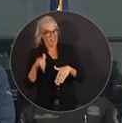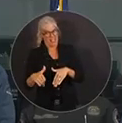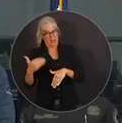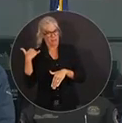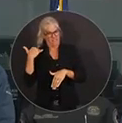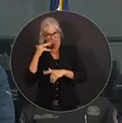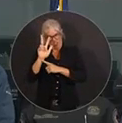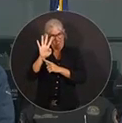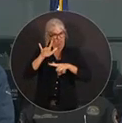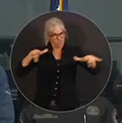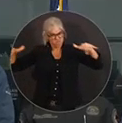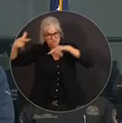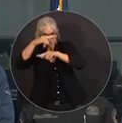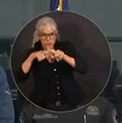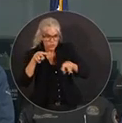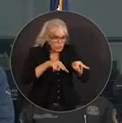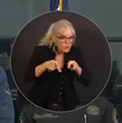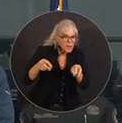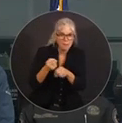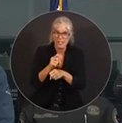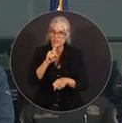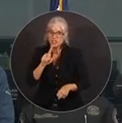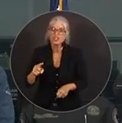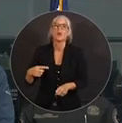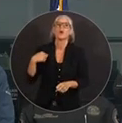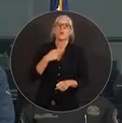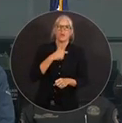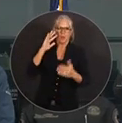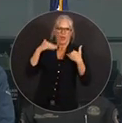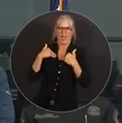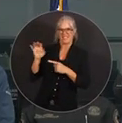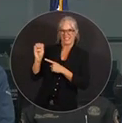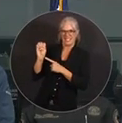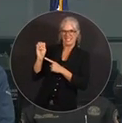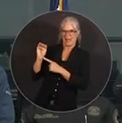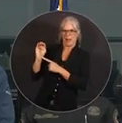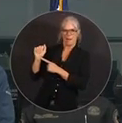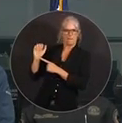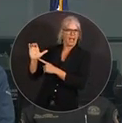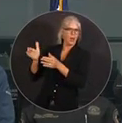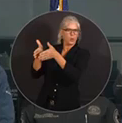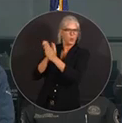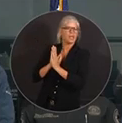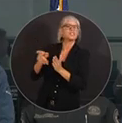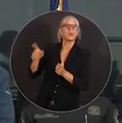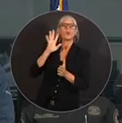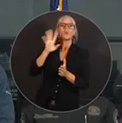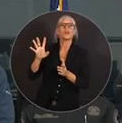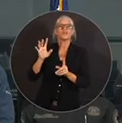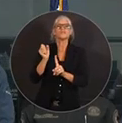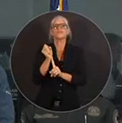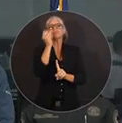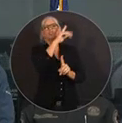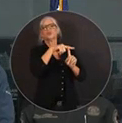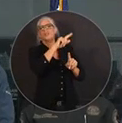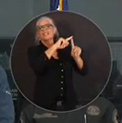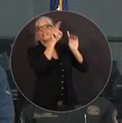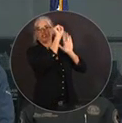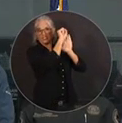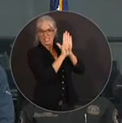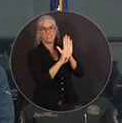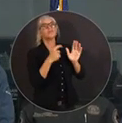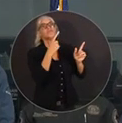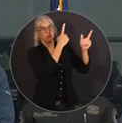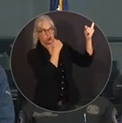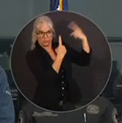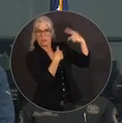storm. We have had what's called EMAC requests that get sent out to other states, and we've had a tremendous response from other